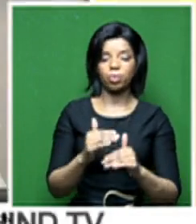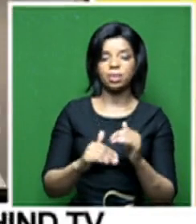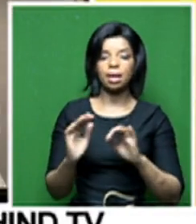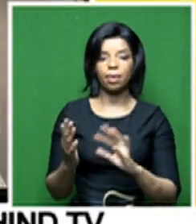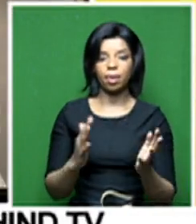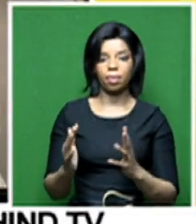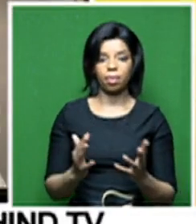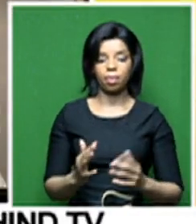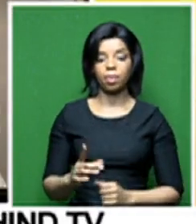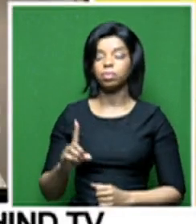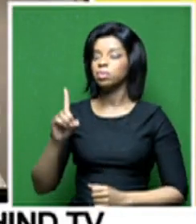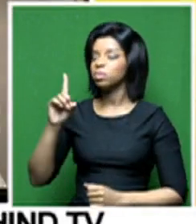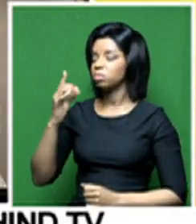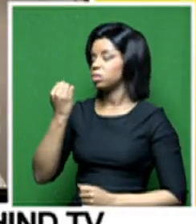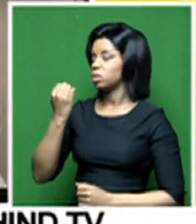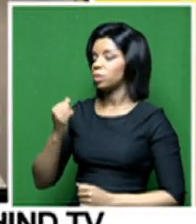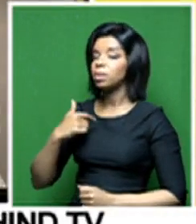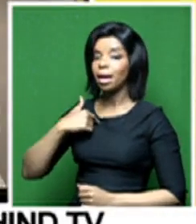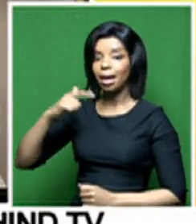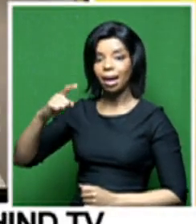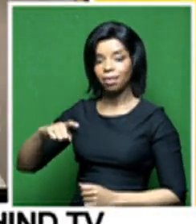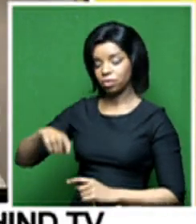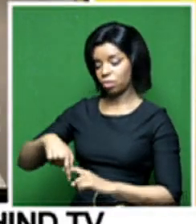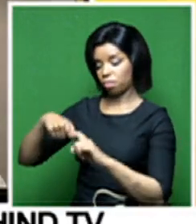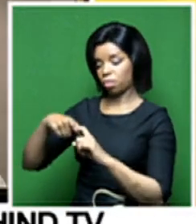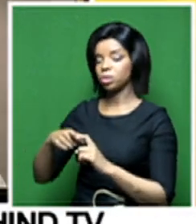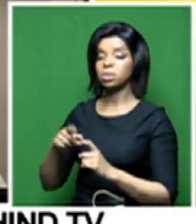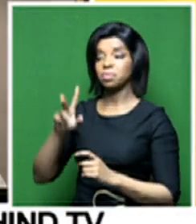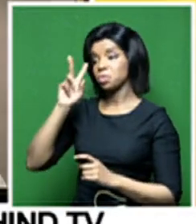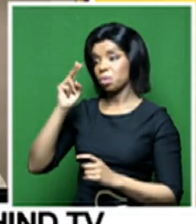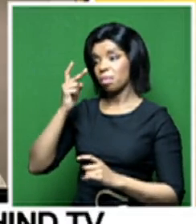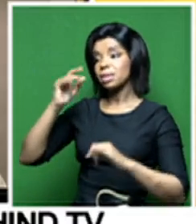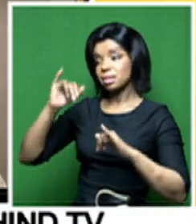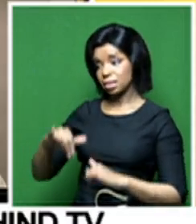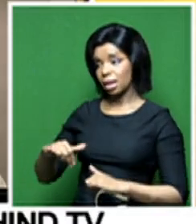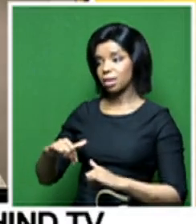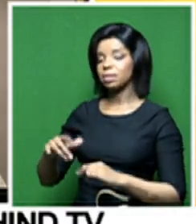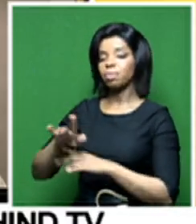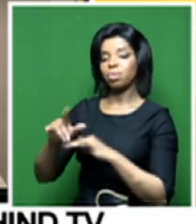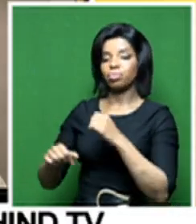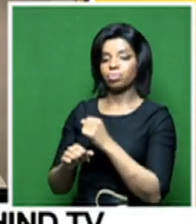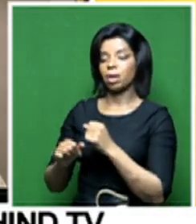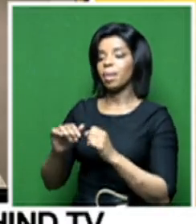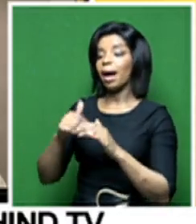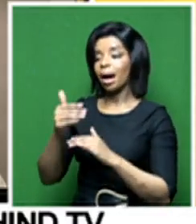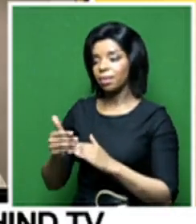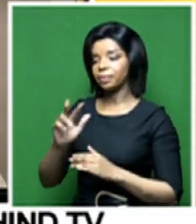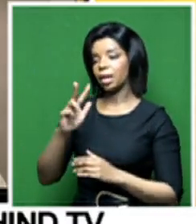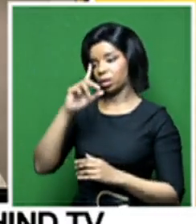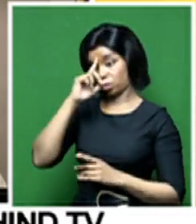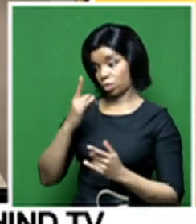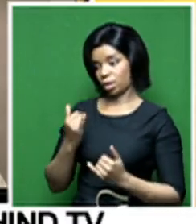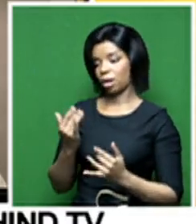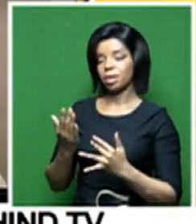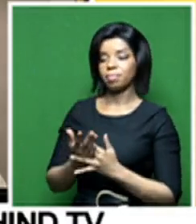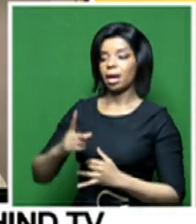have to pause this. I'm going to ask you if you don't mind just staying to wrap it up after our news bulletin at 8 o'clock. But we need to take a break because we've got to